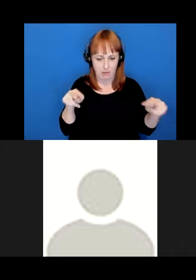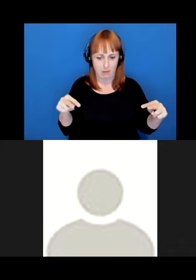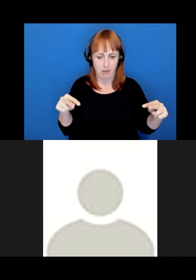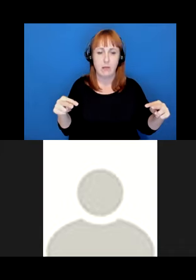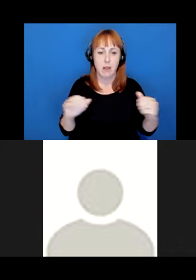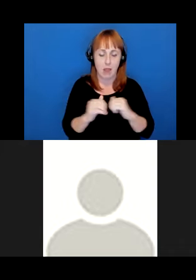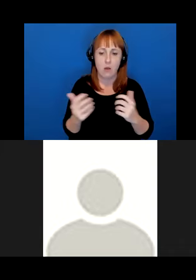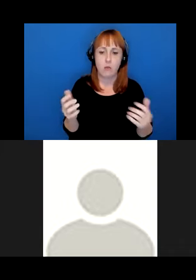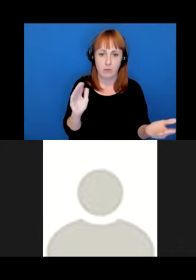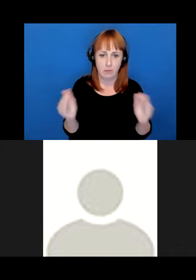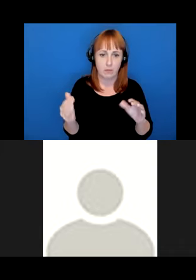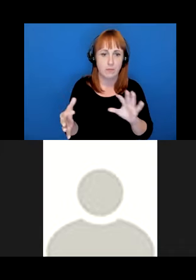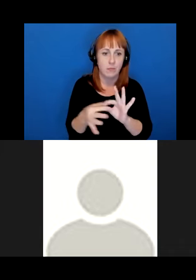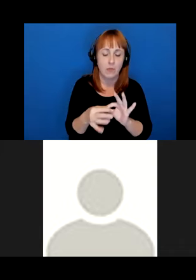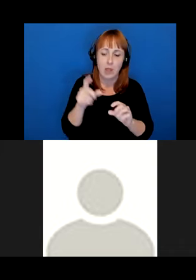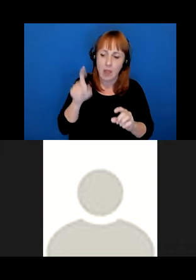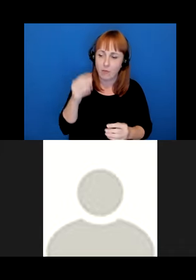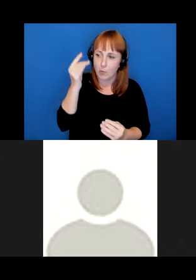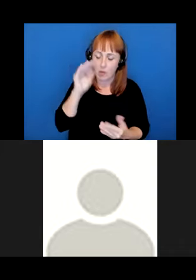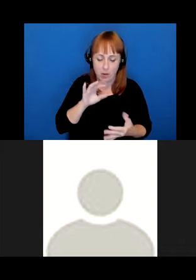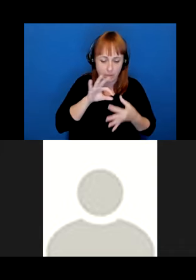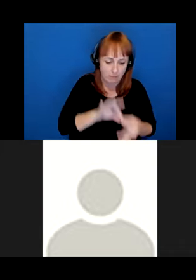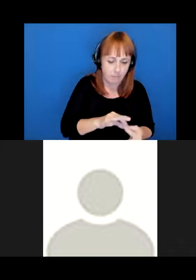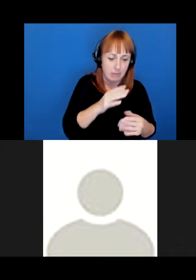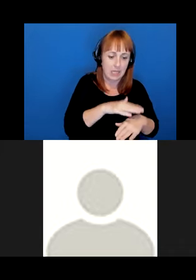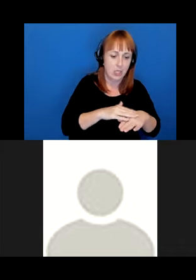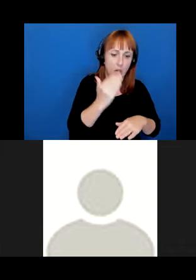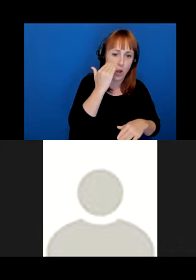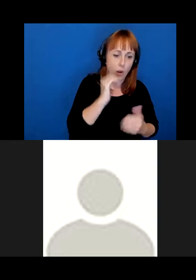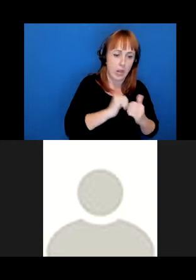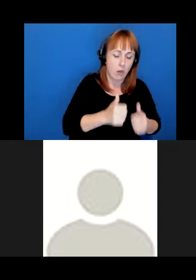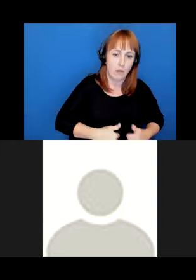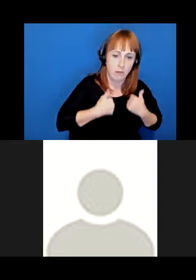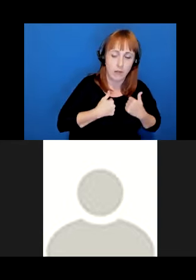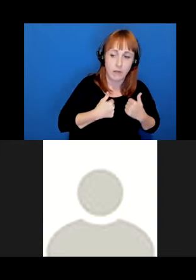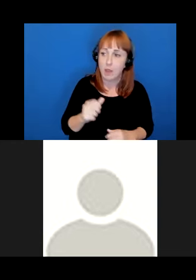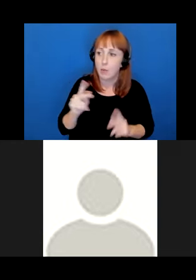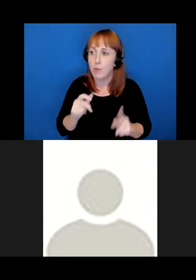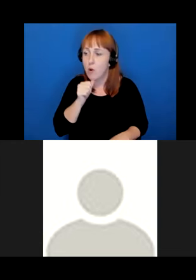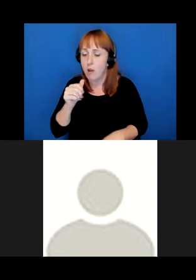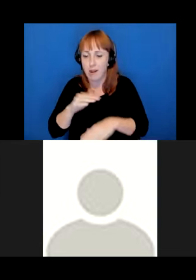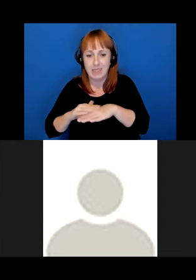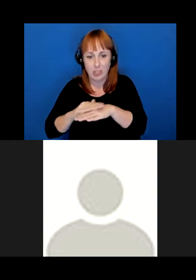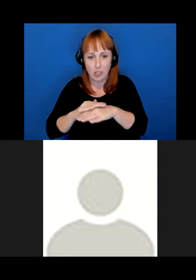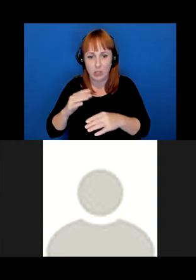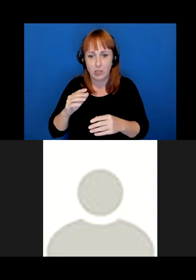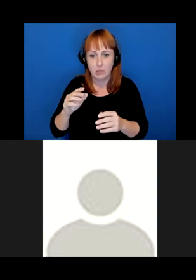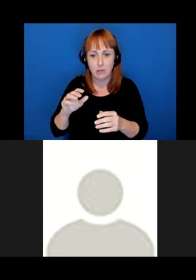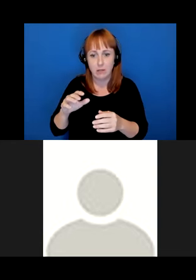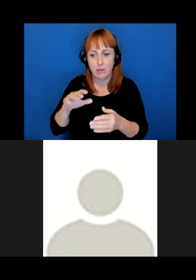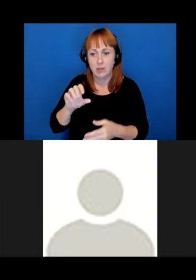must be centered in indigenous ways of knowing and being and non indigenous scholars in the academy, particularly linguists